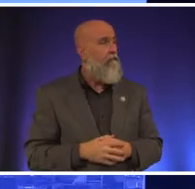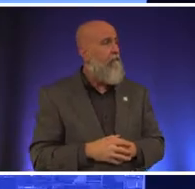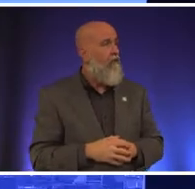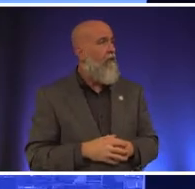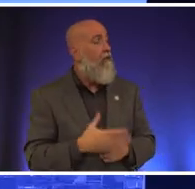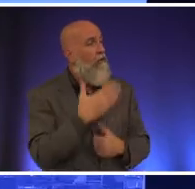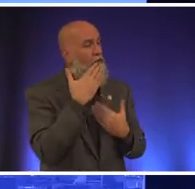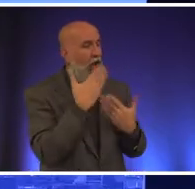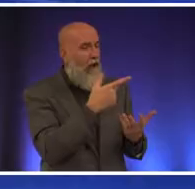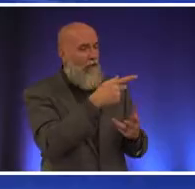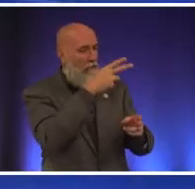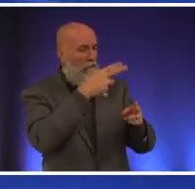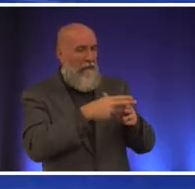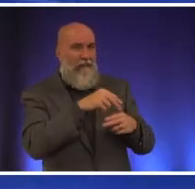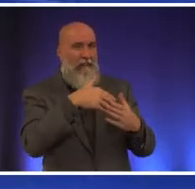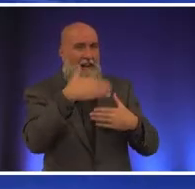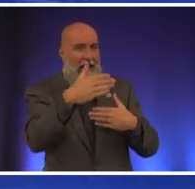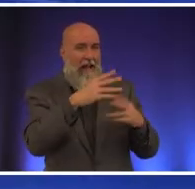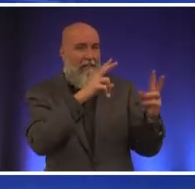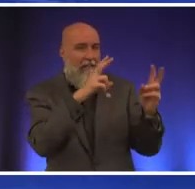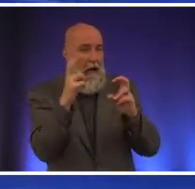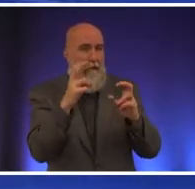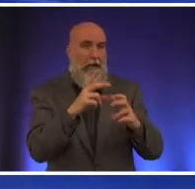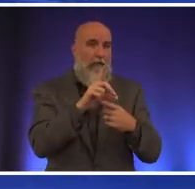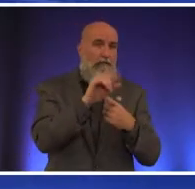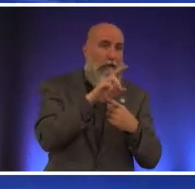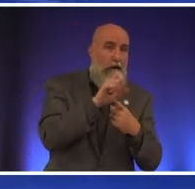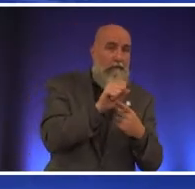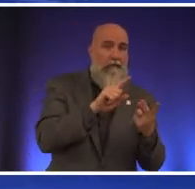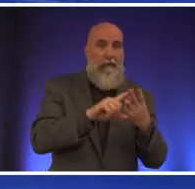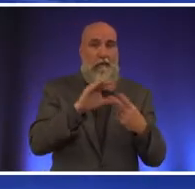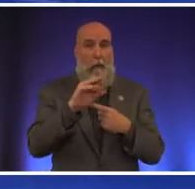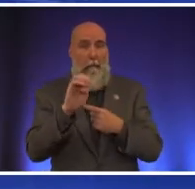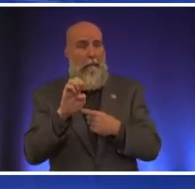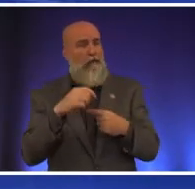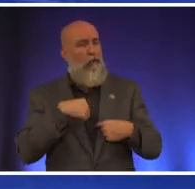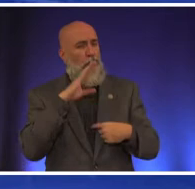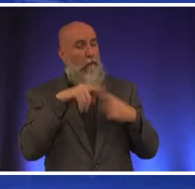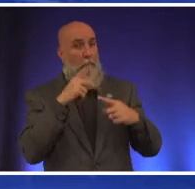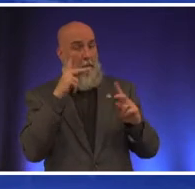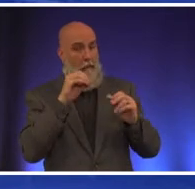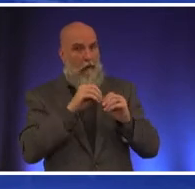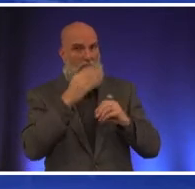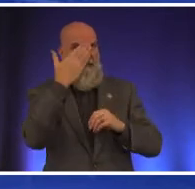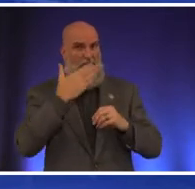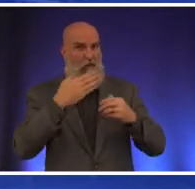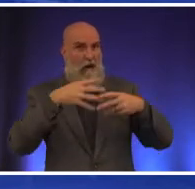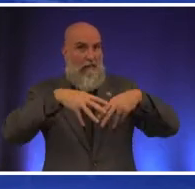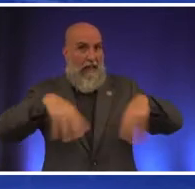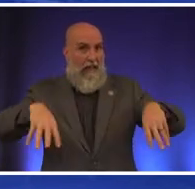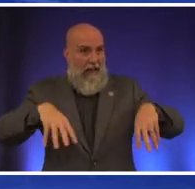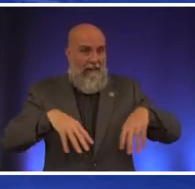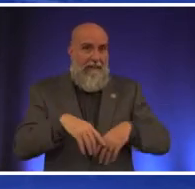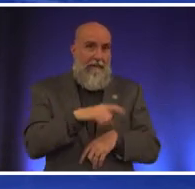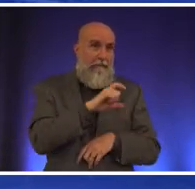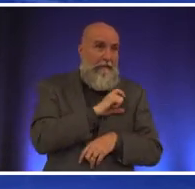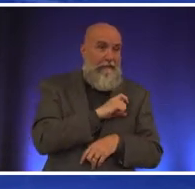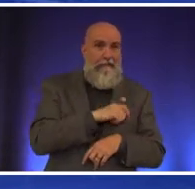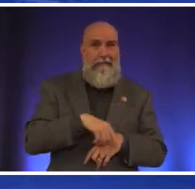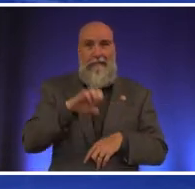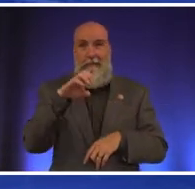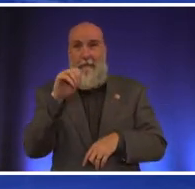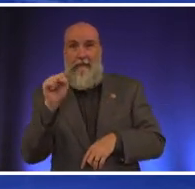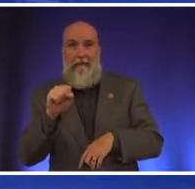our next topic we talked about drugs and crime so we want to talk about those people on the front lines and those are police officers ems firefighters